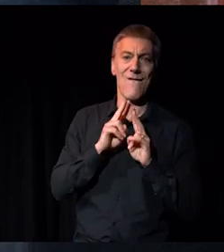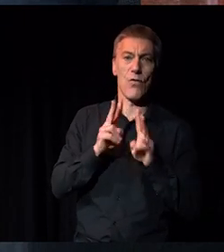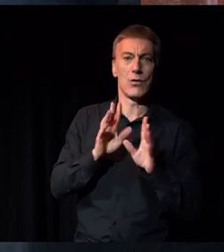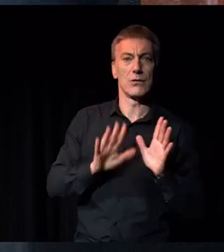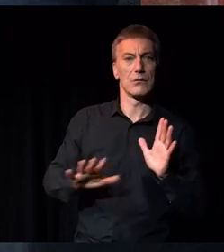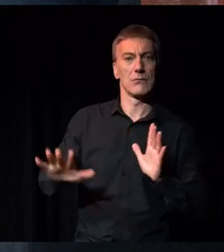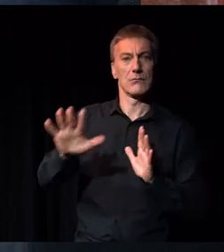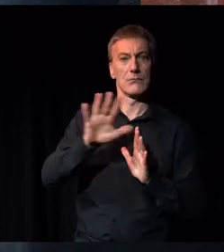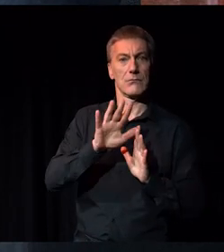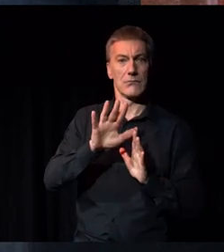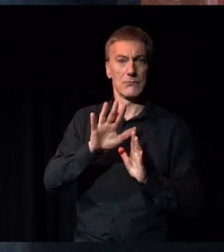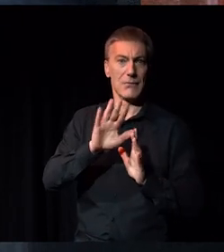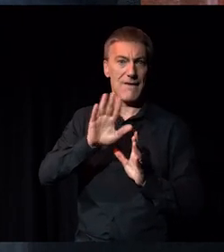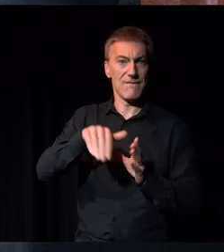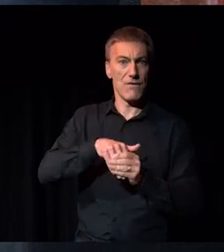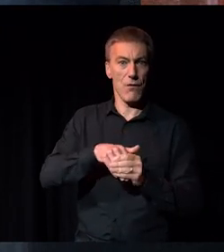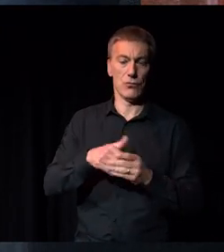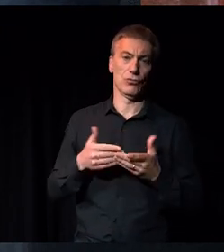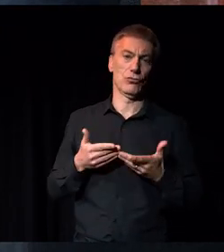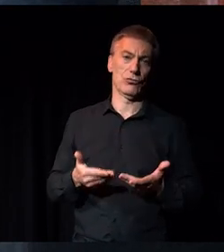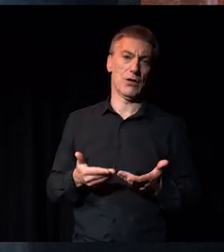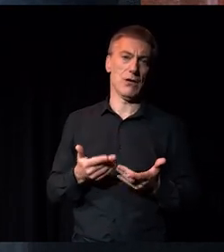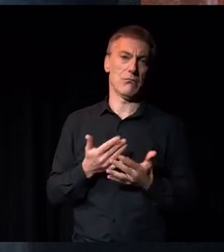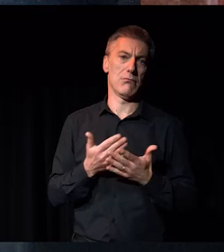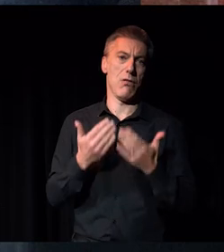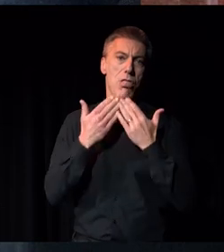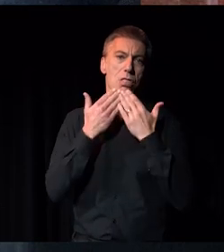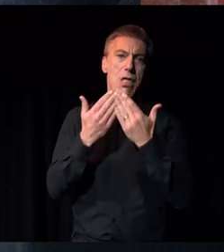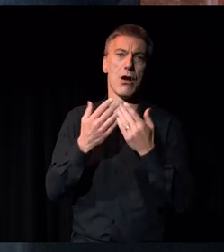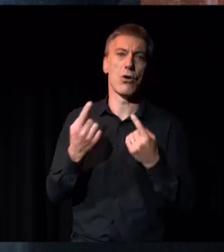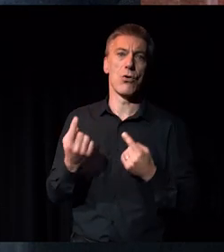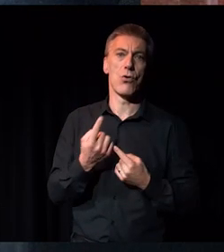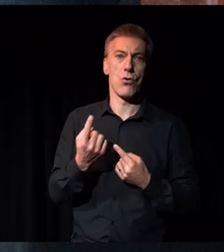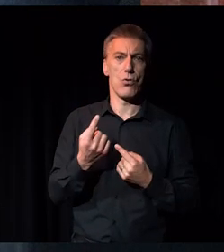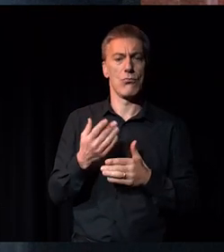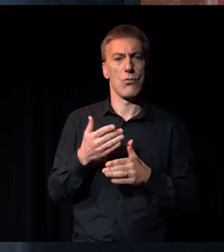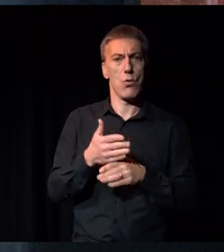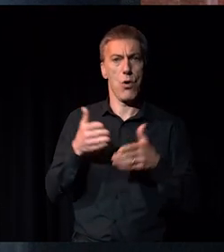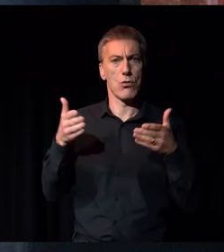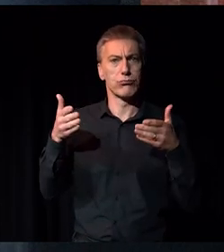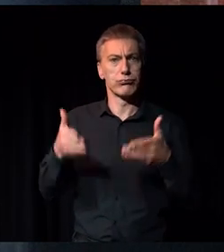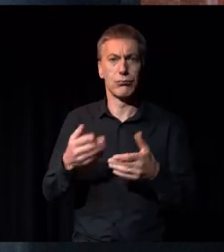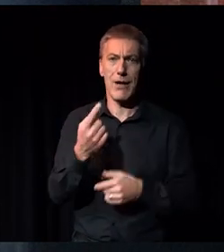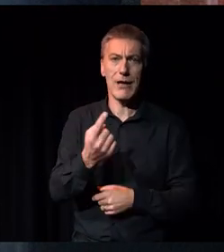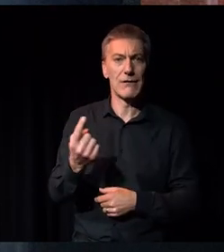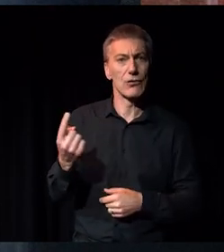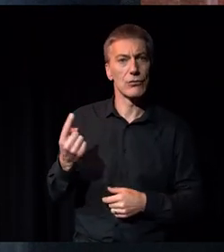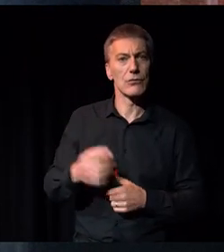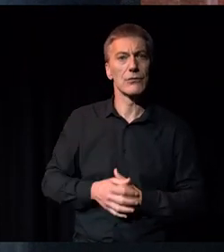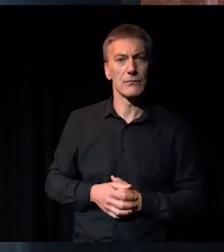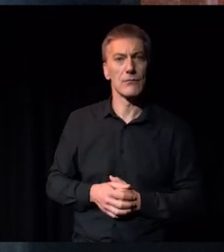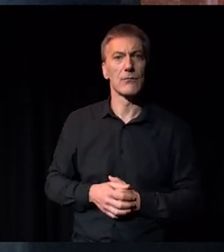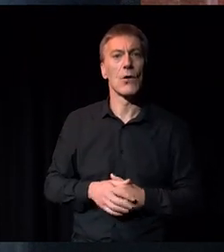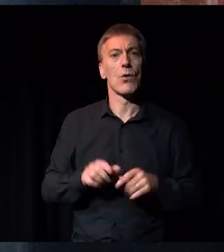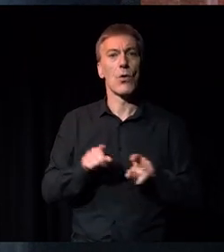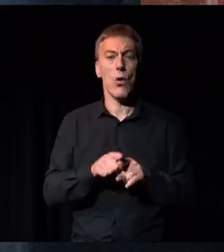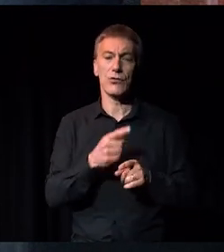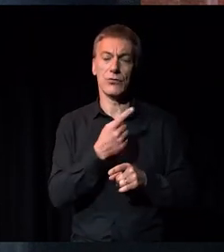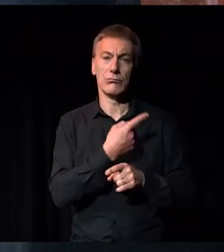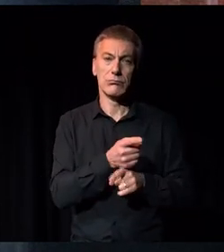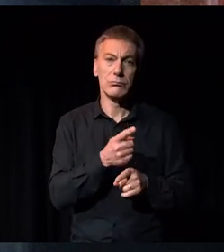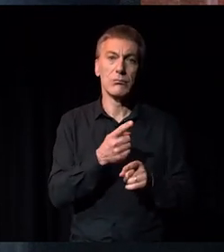the arts and cultural sector. And today I think it's really important to acknowledge the work of those individuals, but also organisations